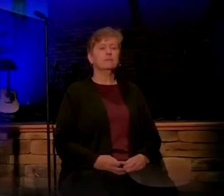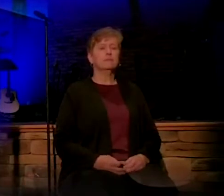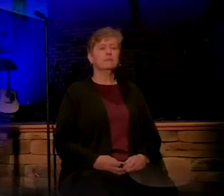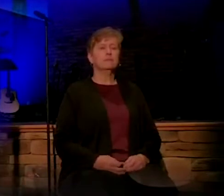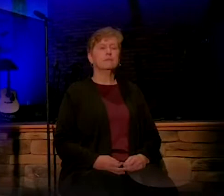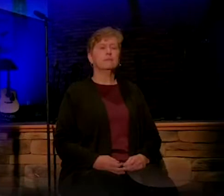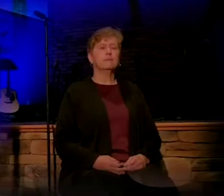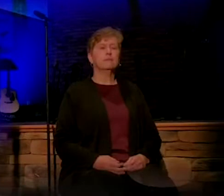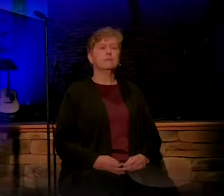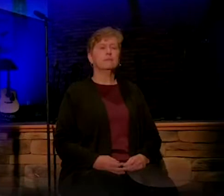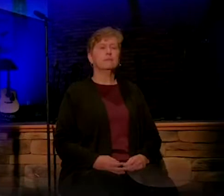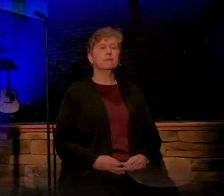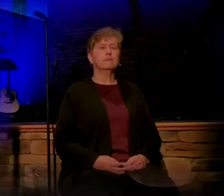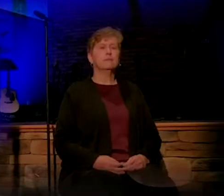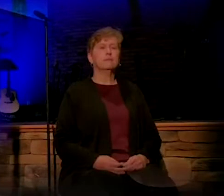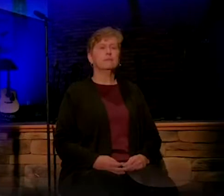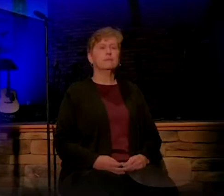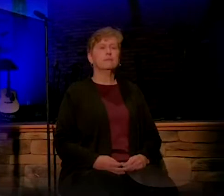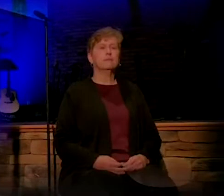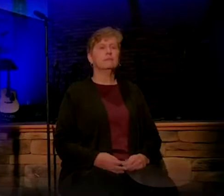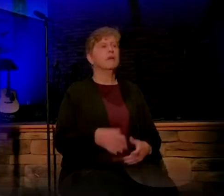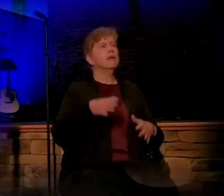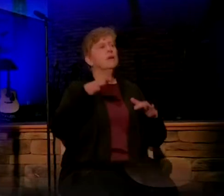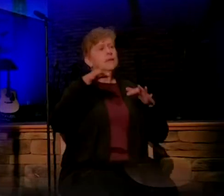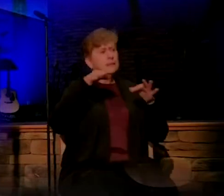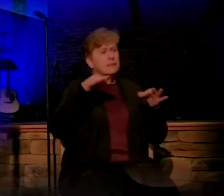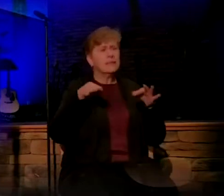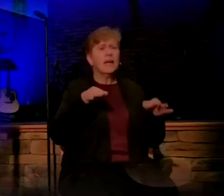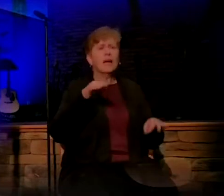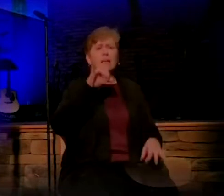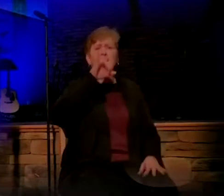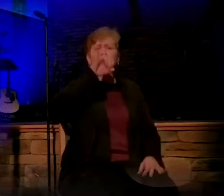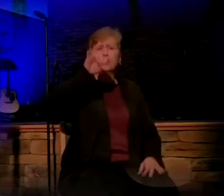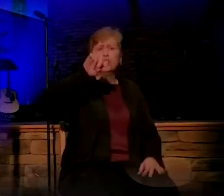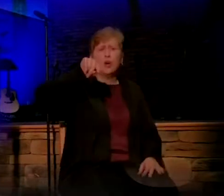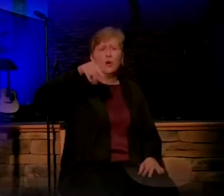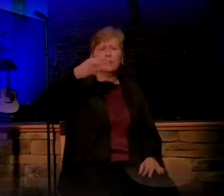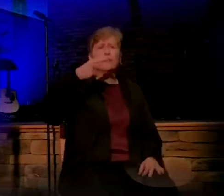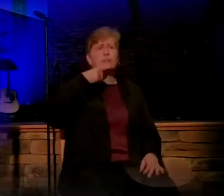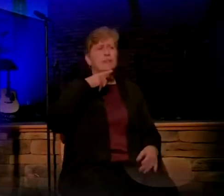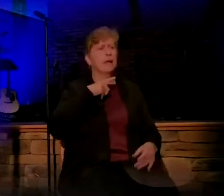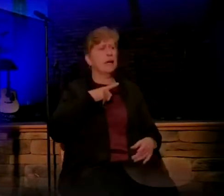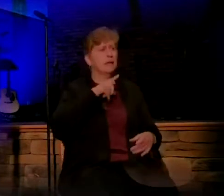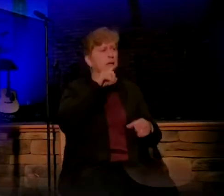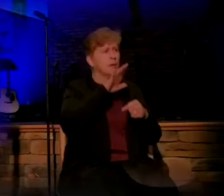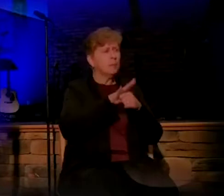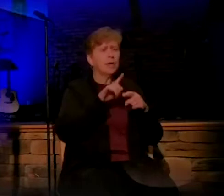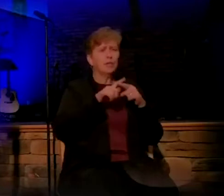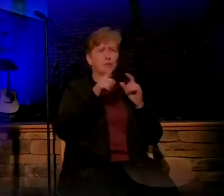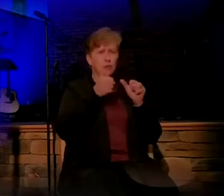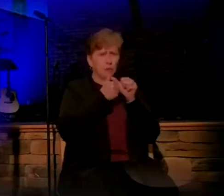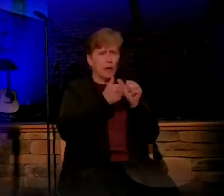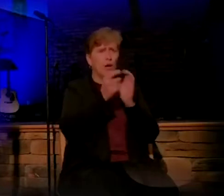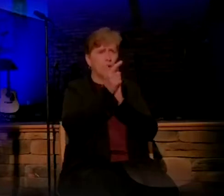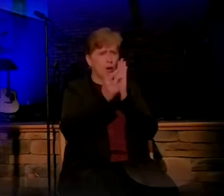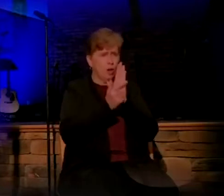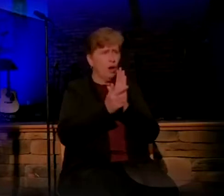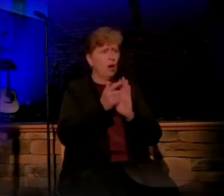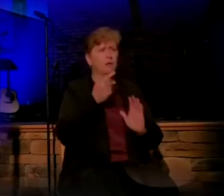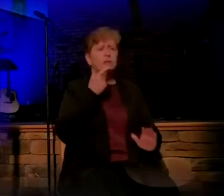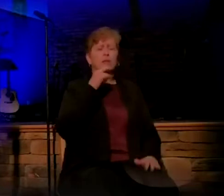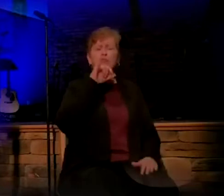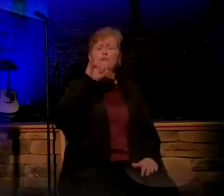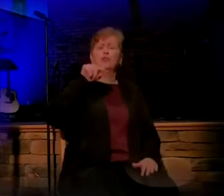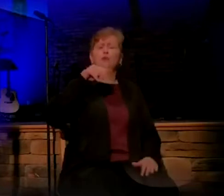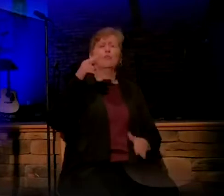quietly. Now it says that he was faithful to the law. Other versions will say because Joseph was a righteous